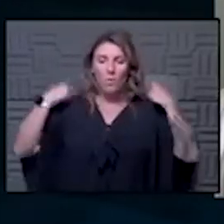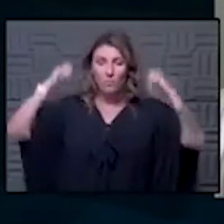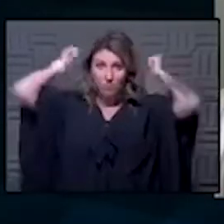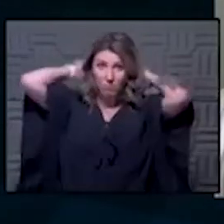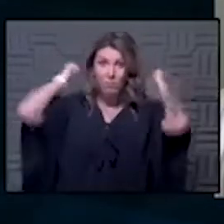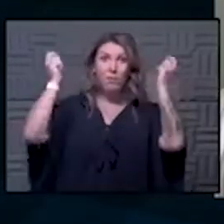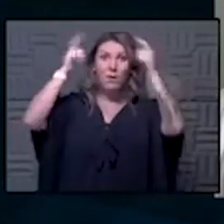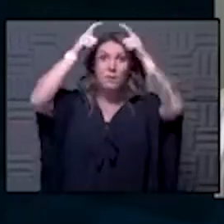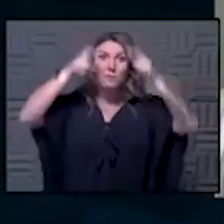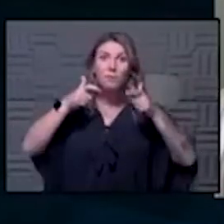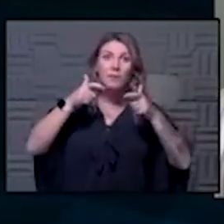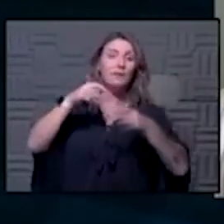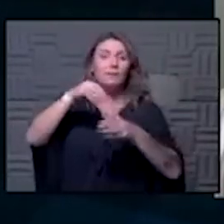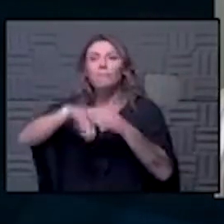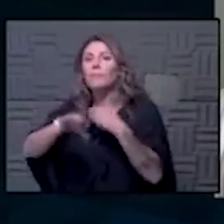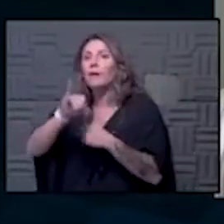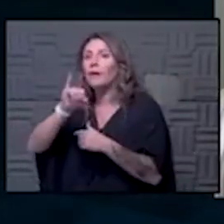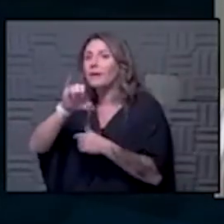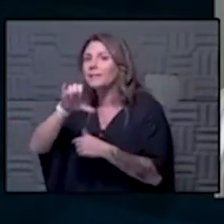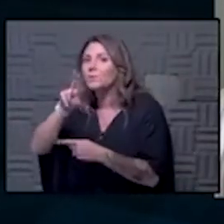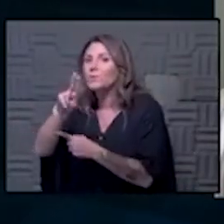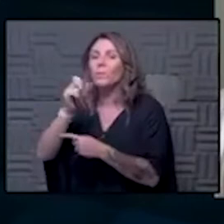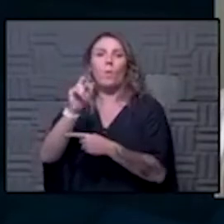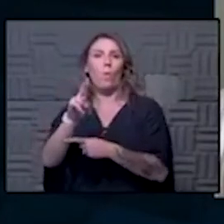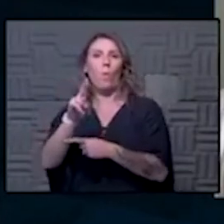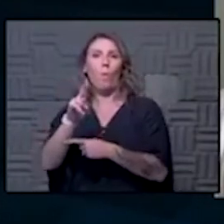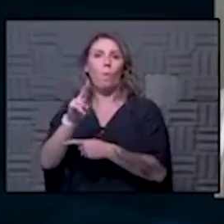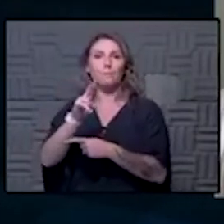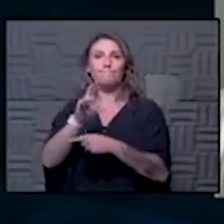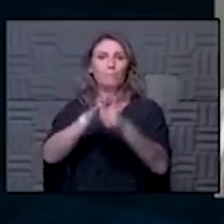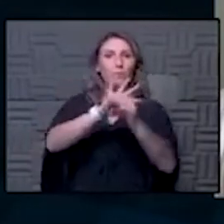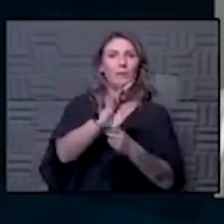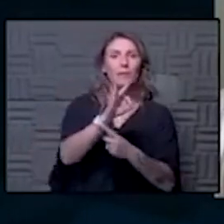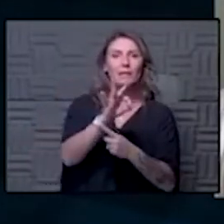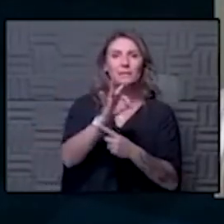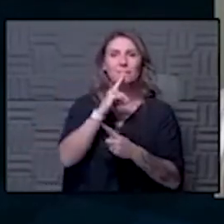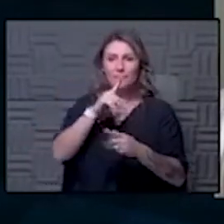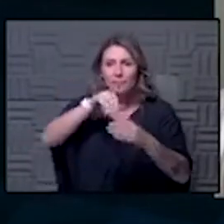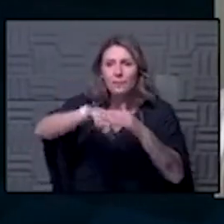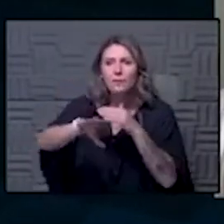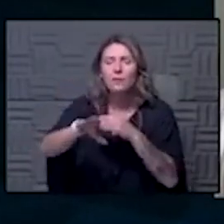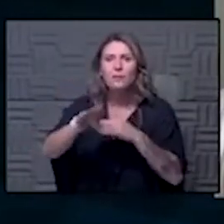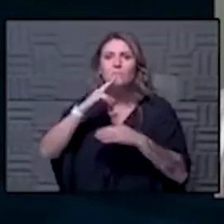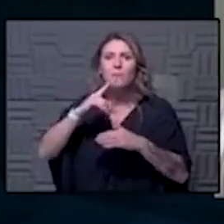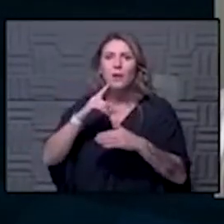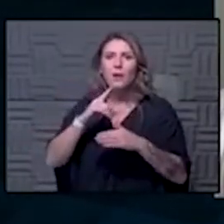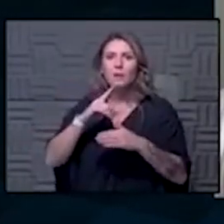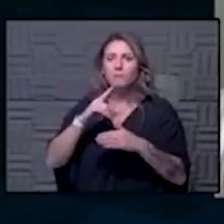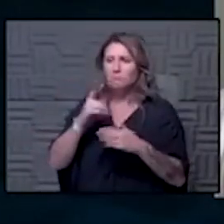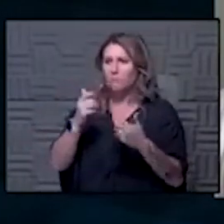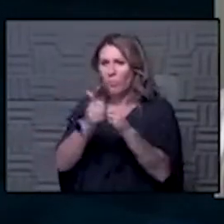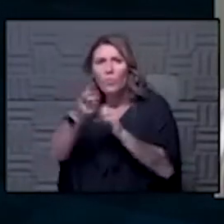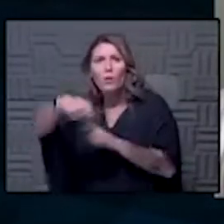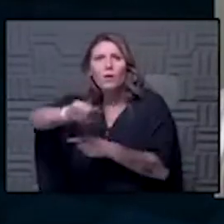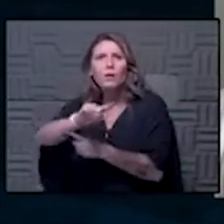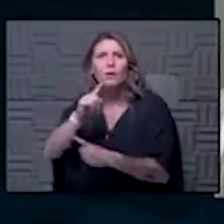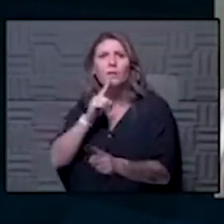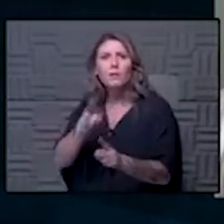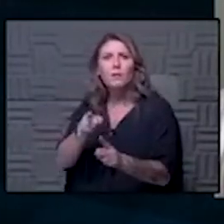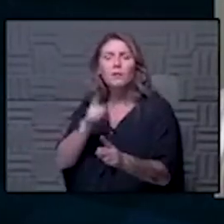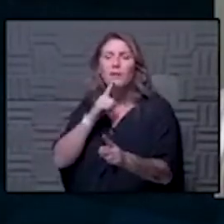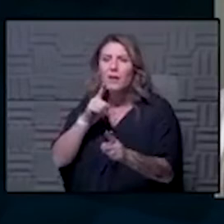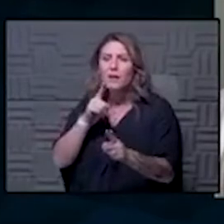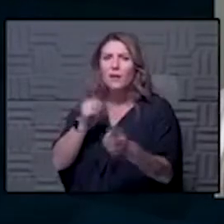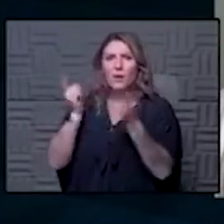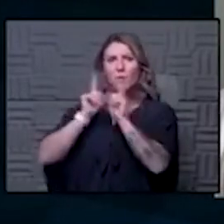into the ICU or the COVID side and I come in there to be in the trenches with with folks we try to be there with people and we try to